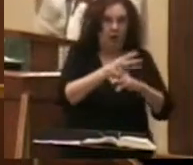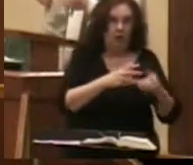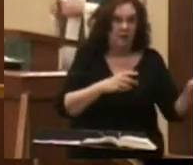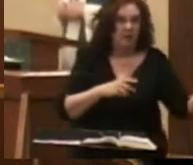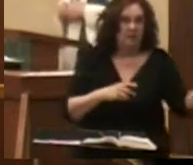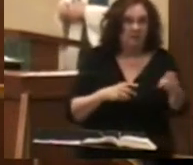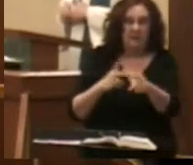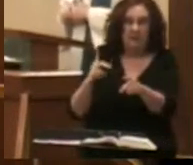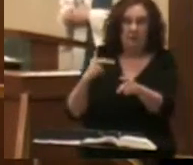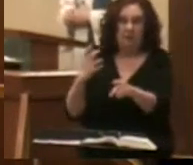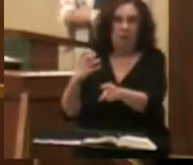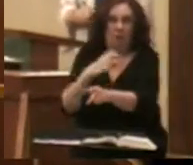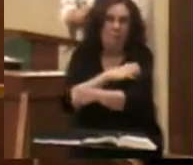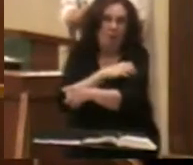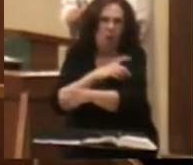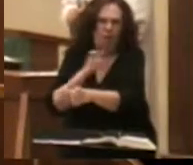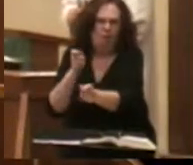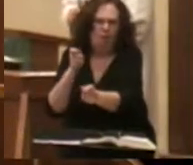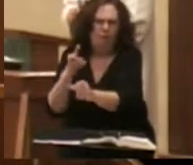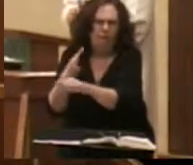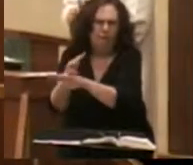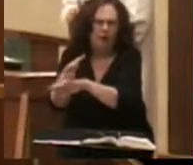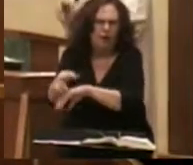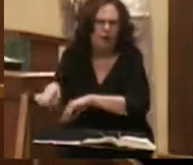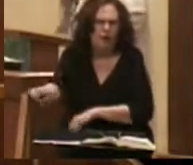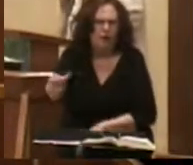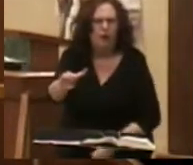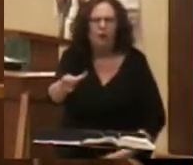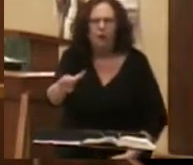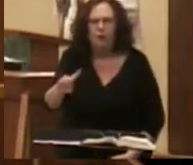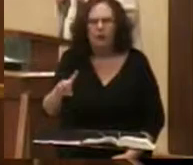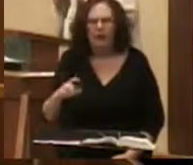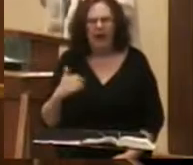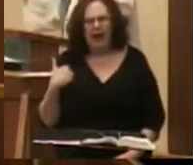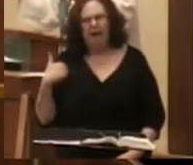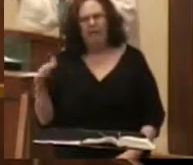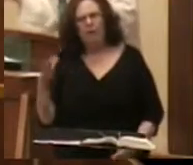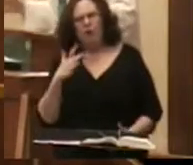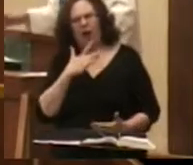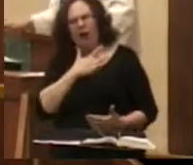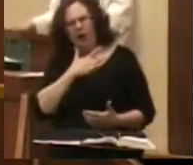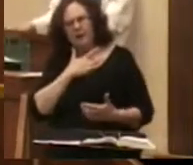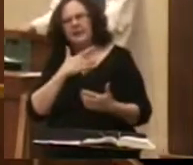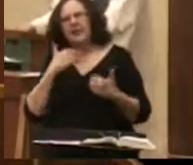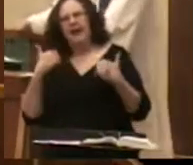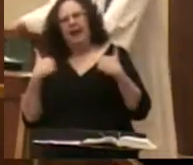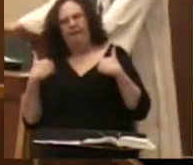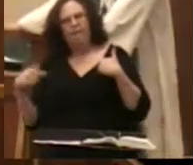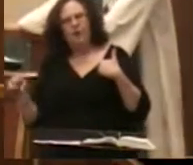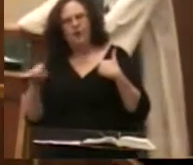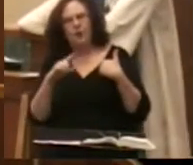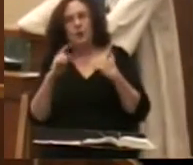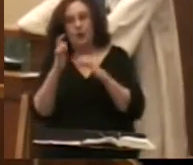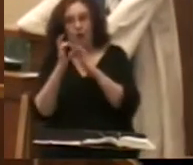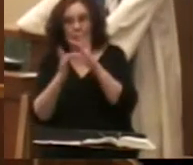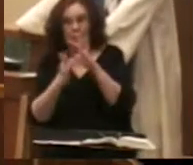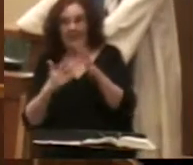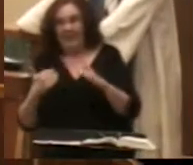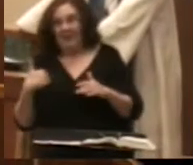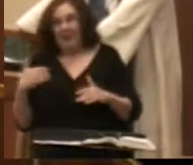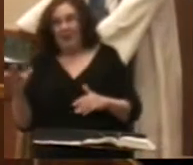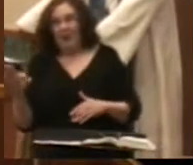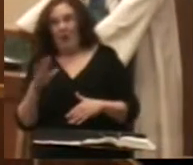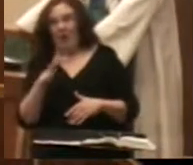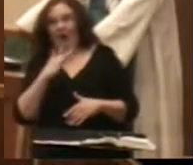such power over you. To have your heart is to have you. And when Jesus has your heart